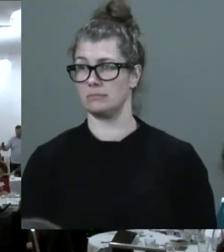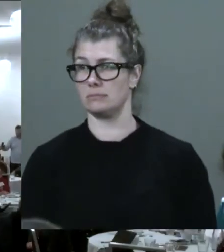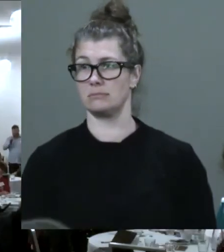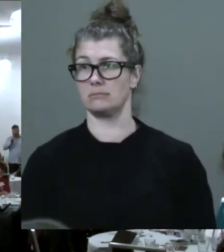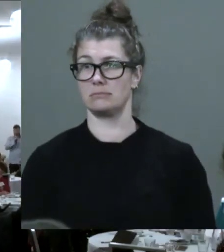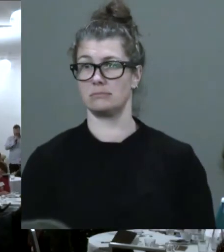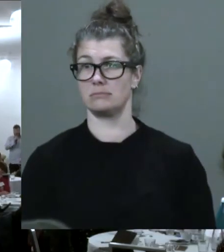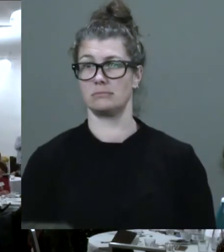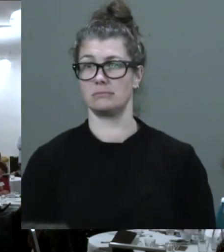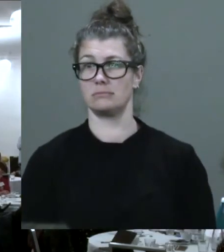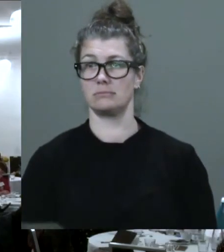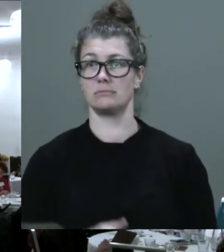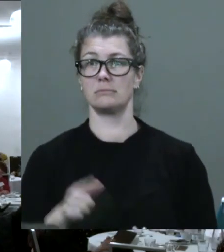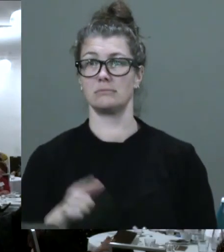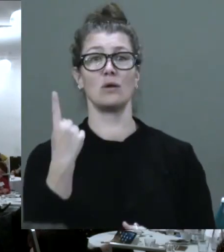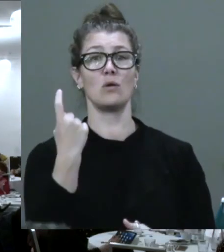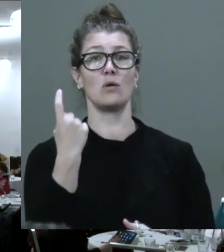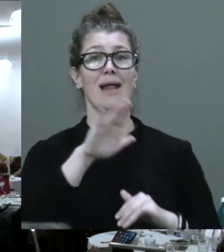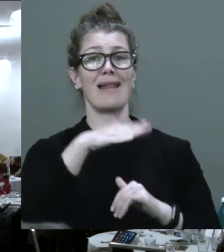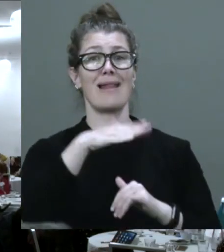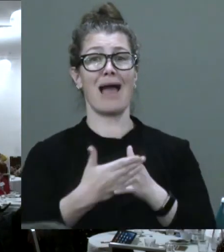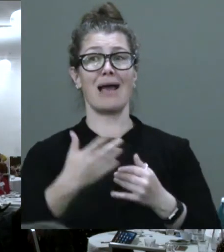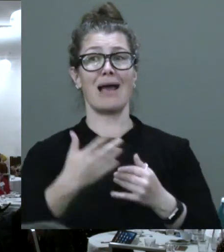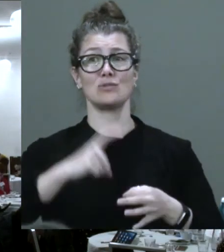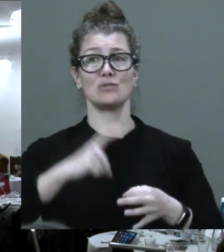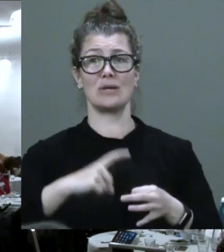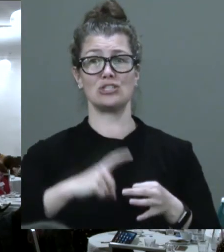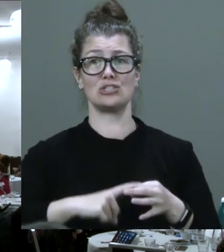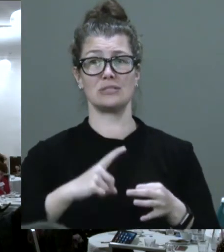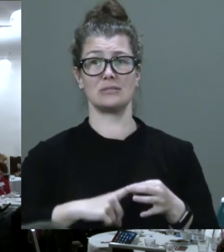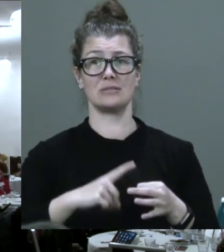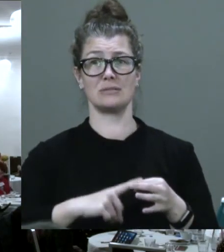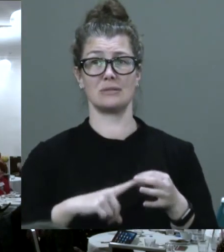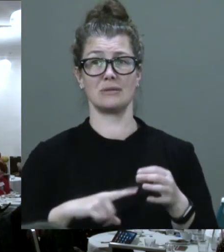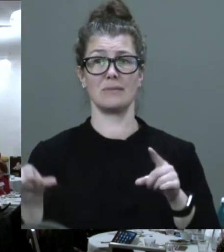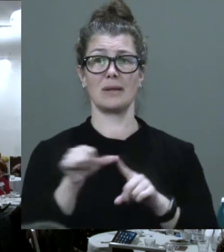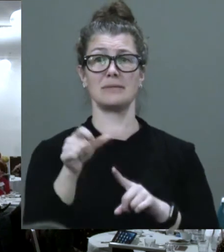We've got one last question, and I'm just going to come back to this gentleman.